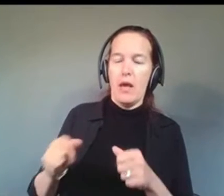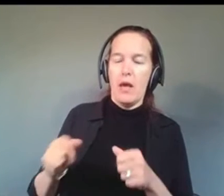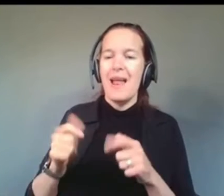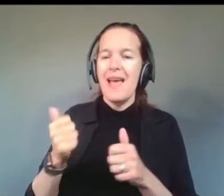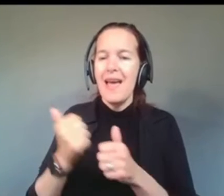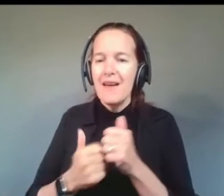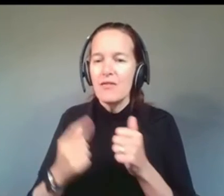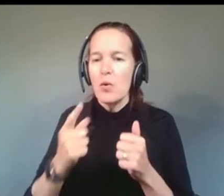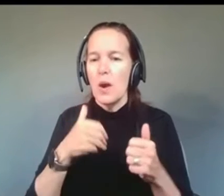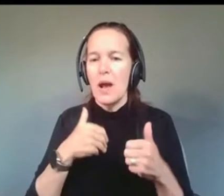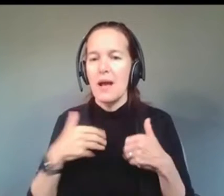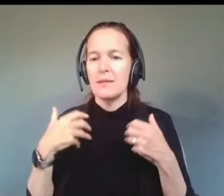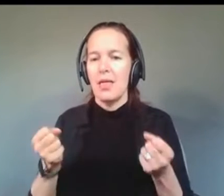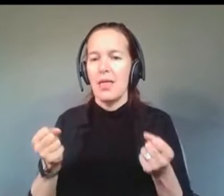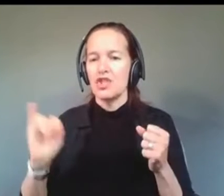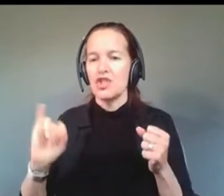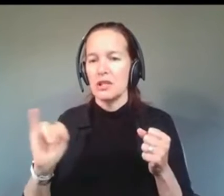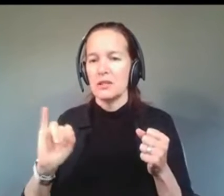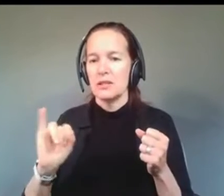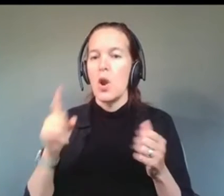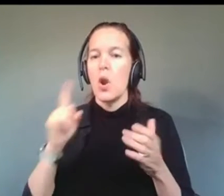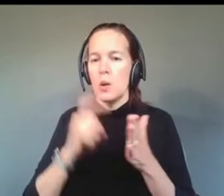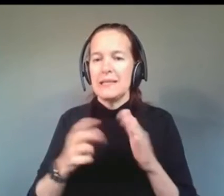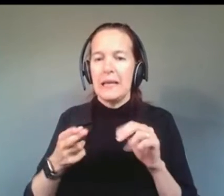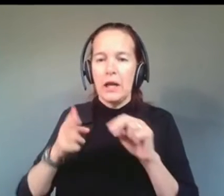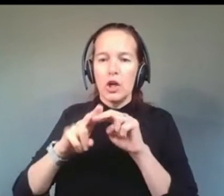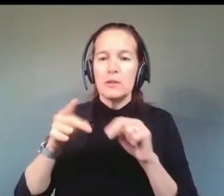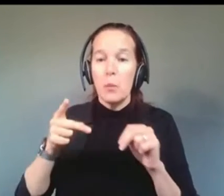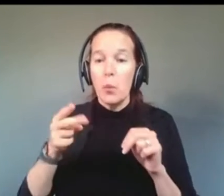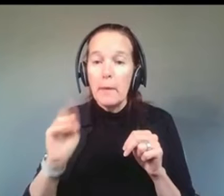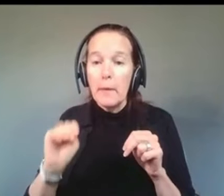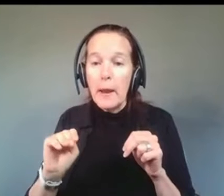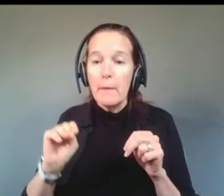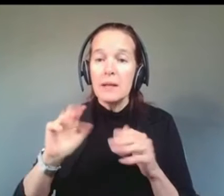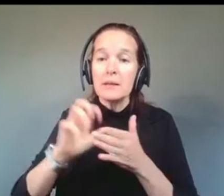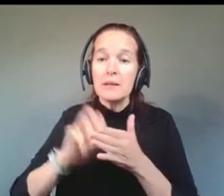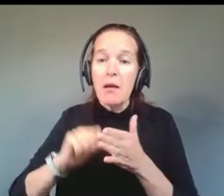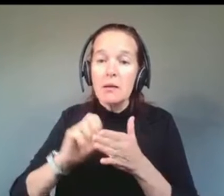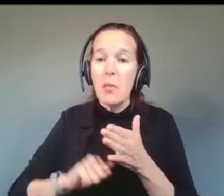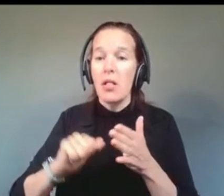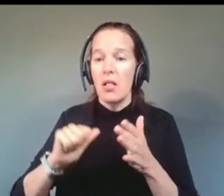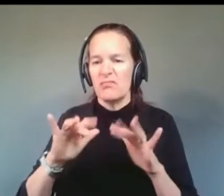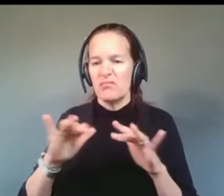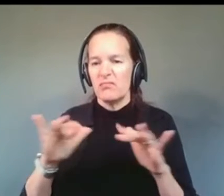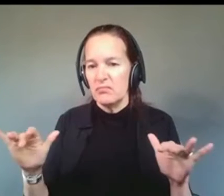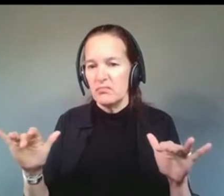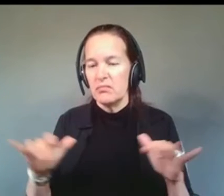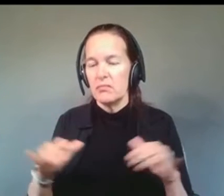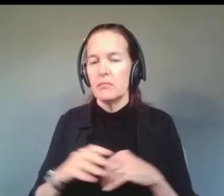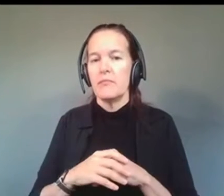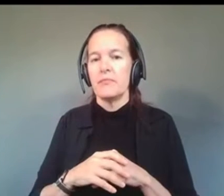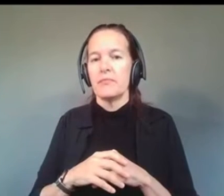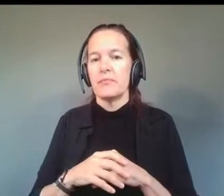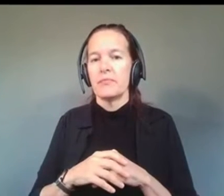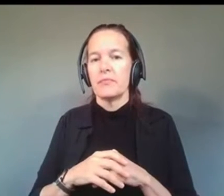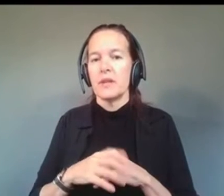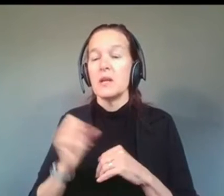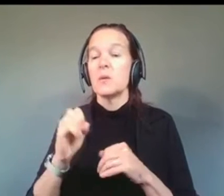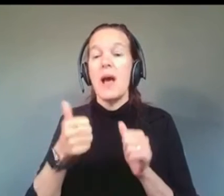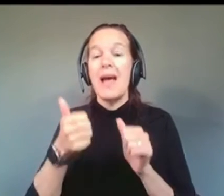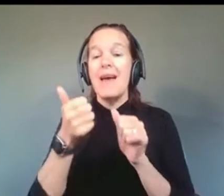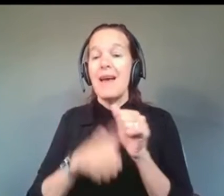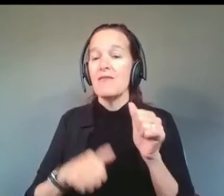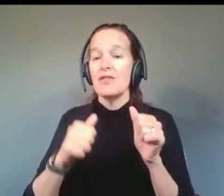health insurance through increased premiums, increased deductibles, and the like. And simply put, every